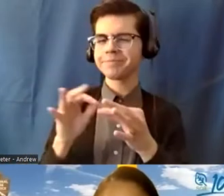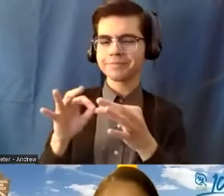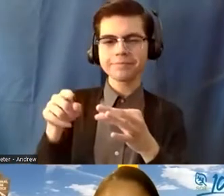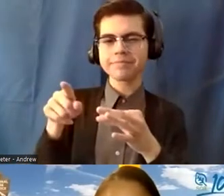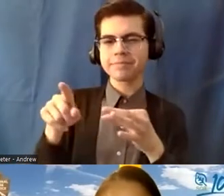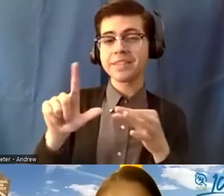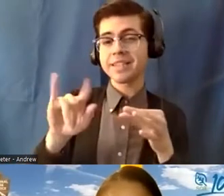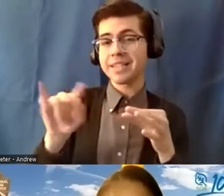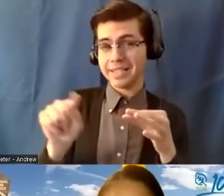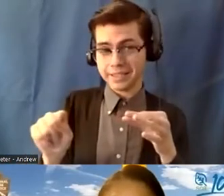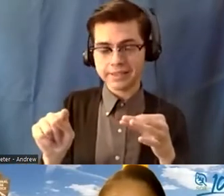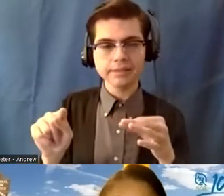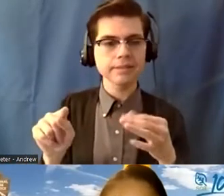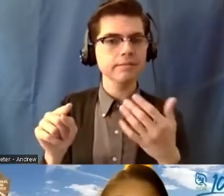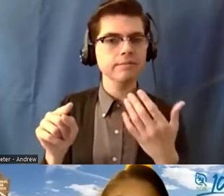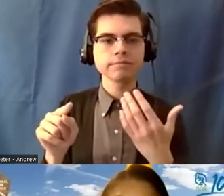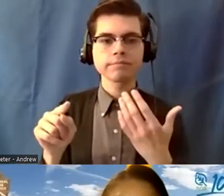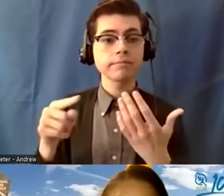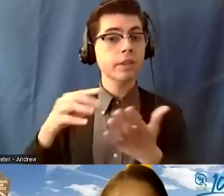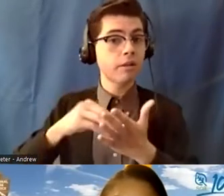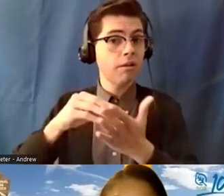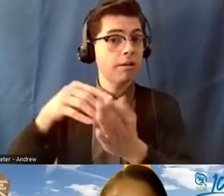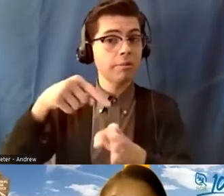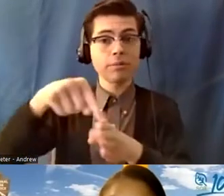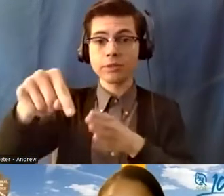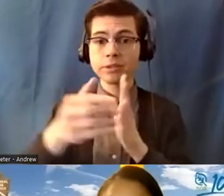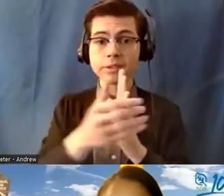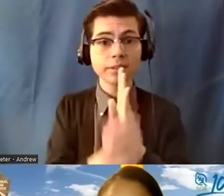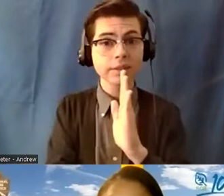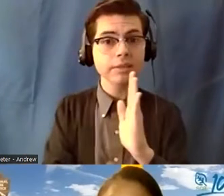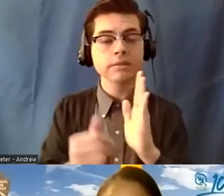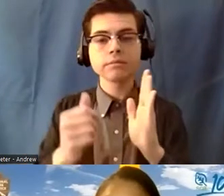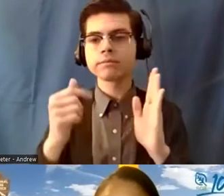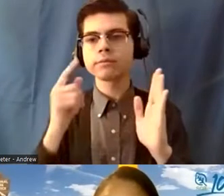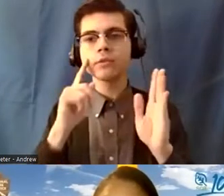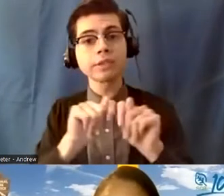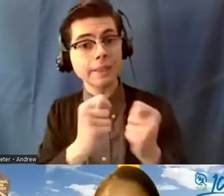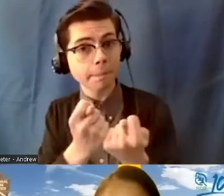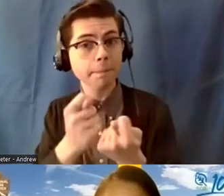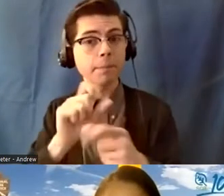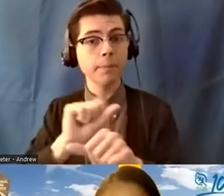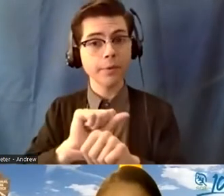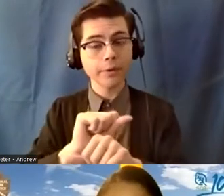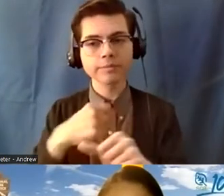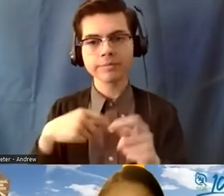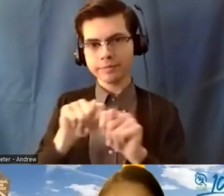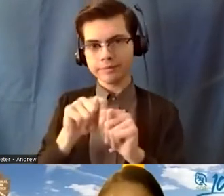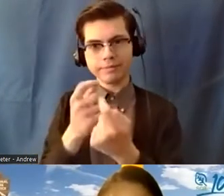I learned professional skills about teaming. I teamed with the